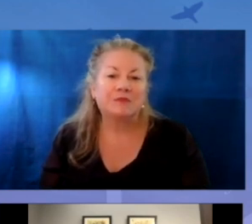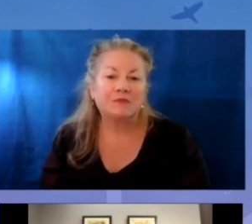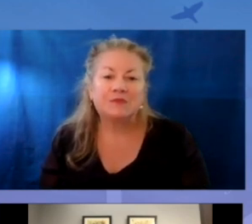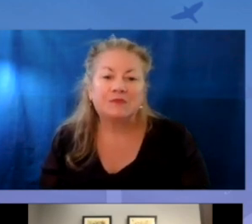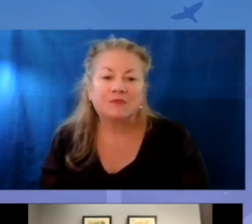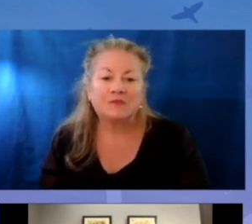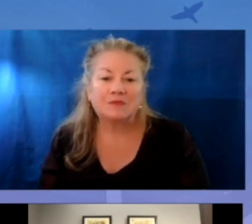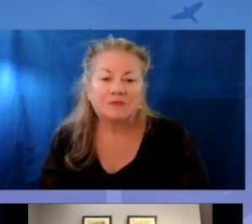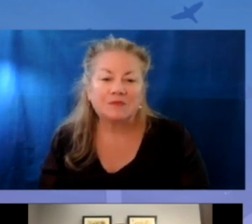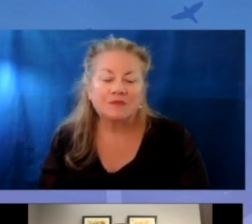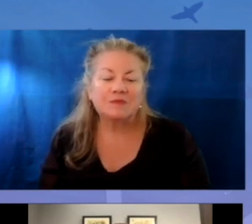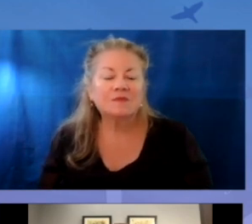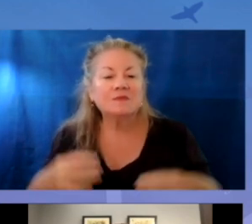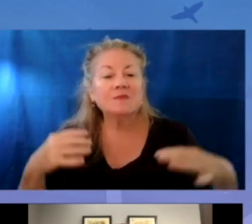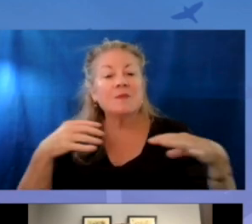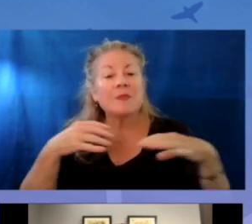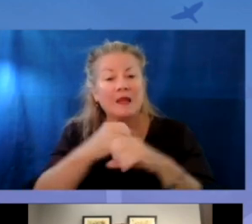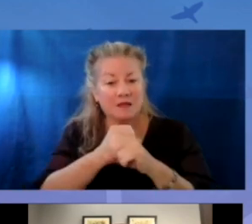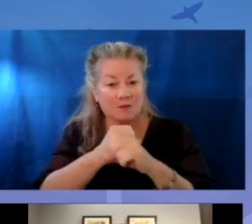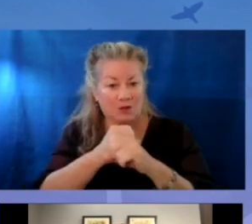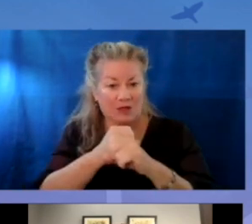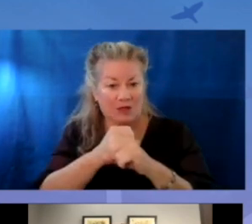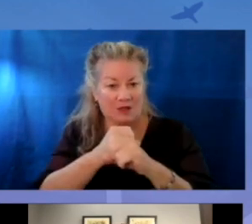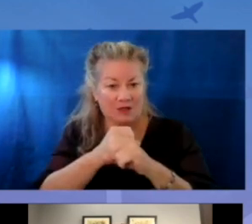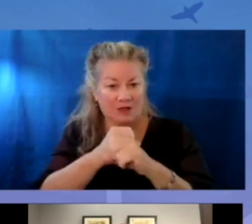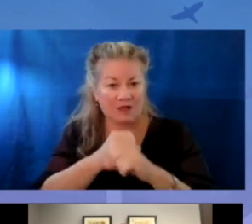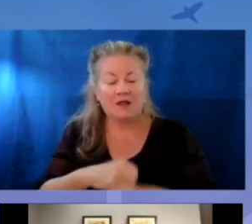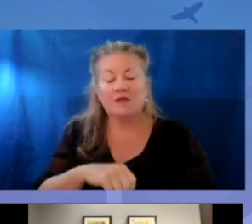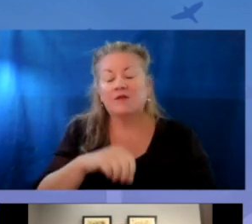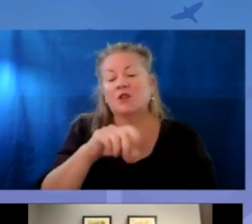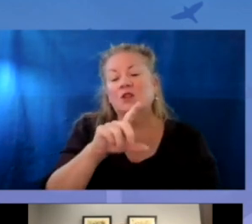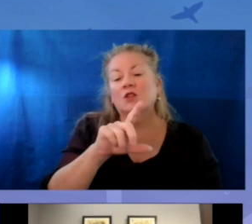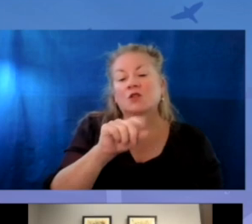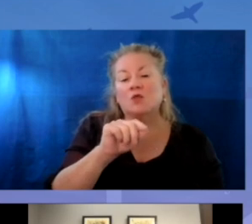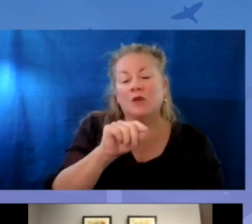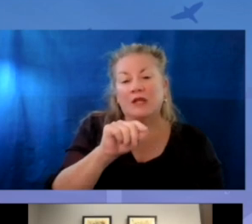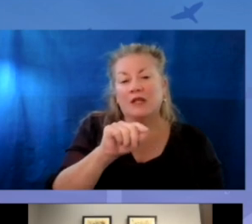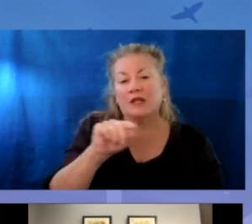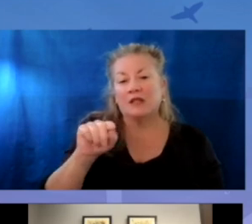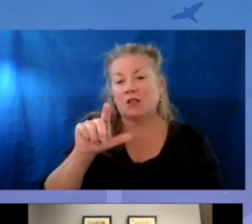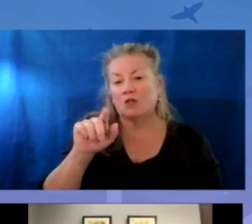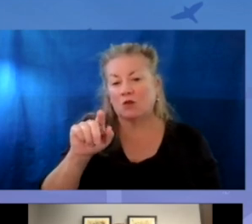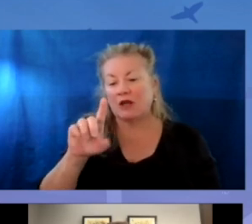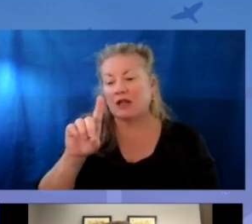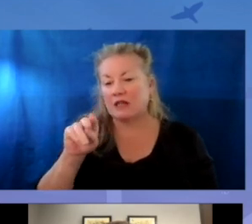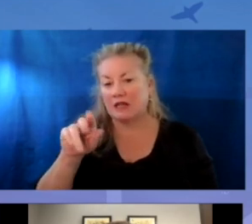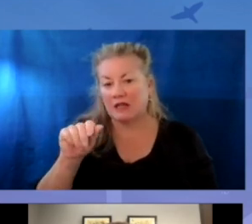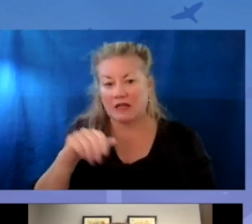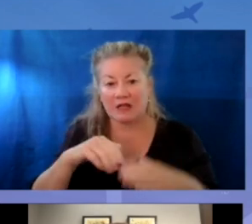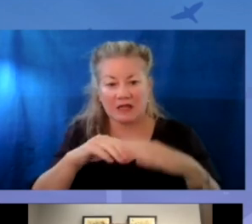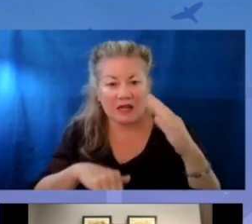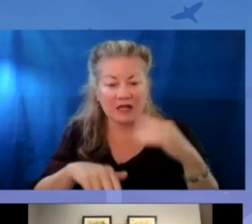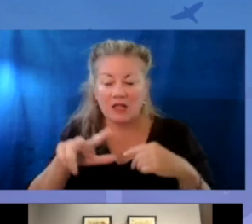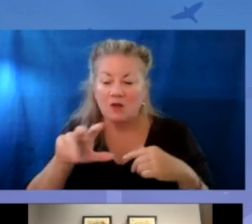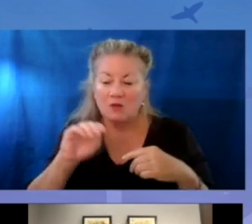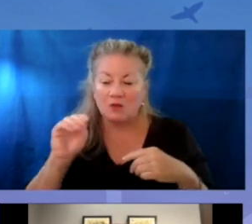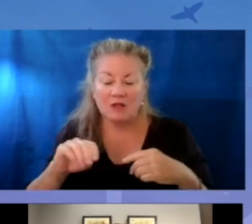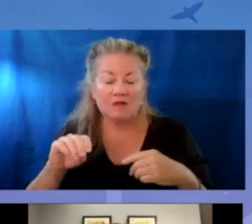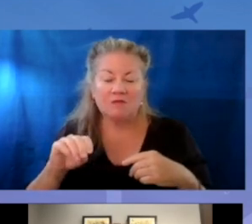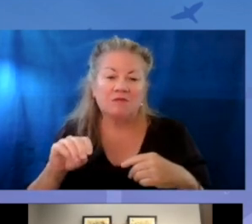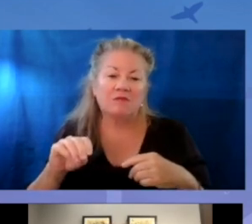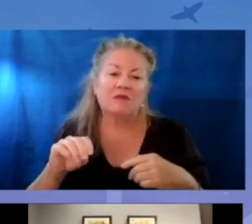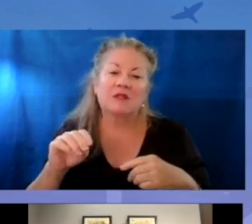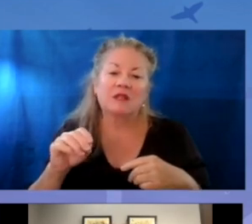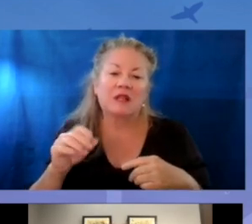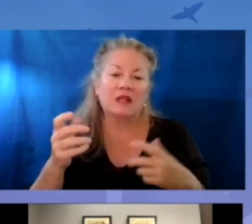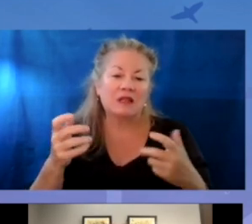Here's a summary of the 2020-2021 data. Less than 3% of our families opted out of